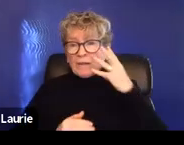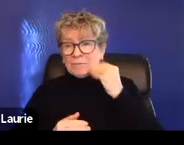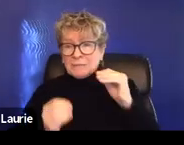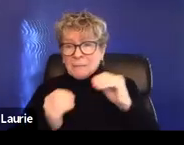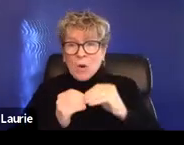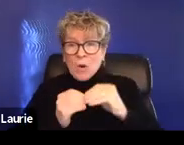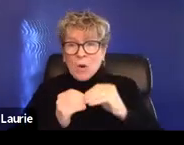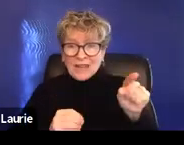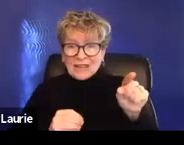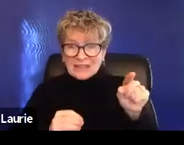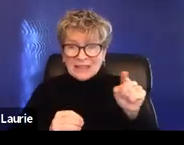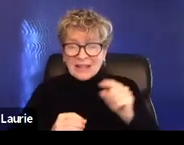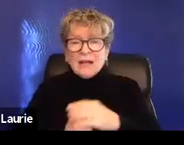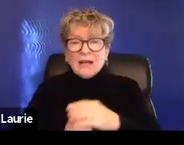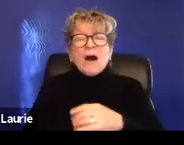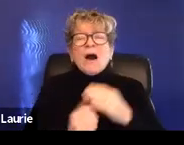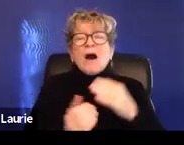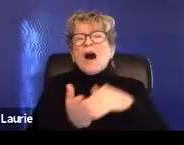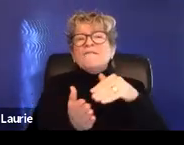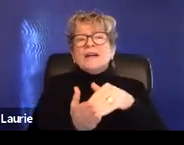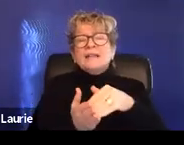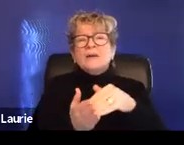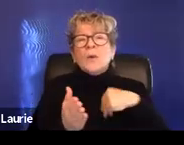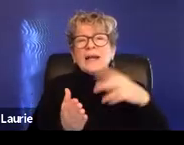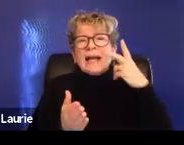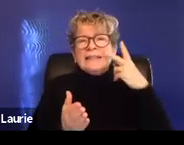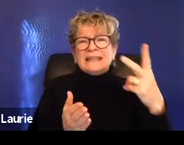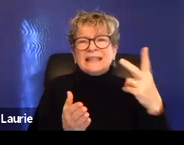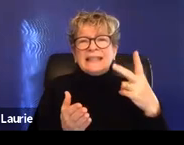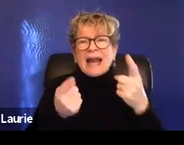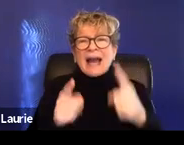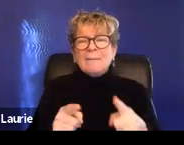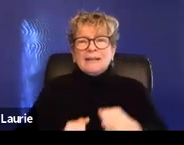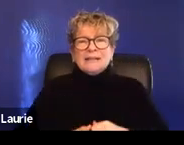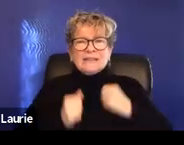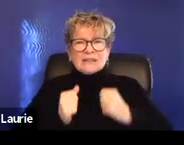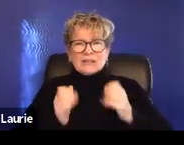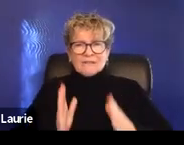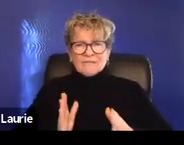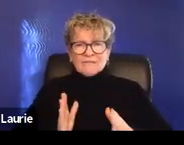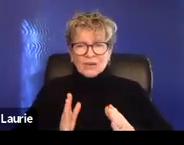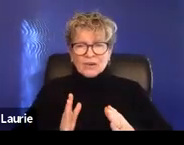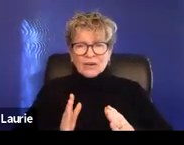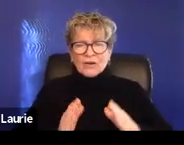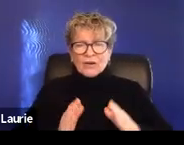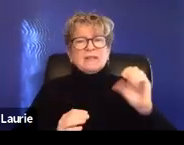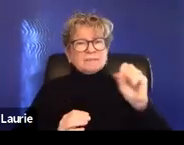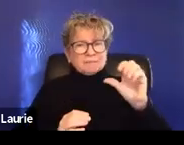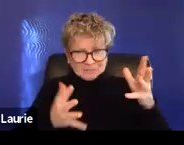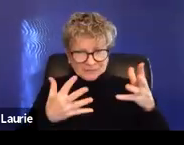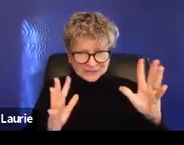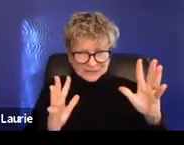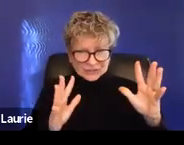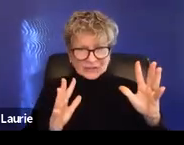especially, I think, um, lot of times what I see happen is that the survivor was sexually assaulted or